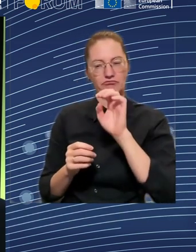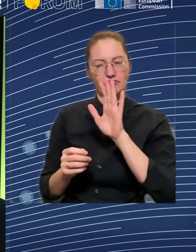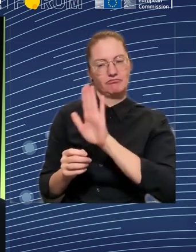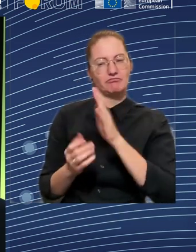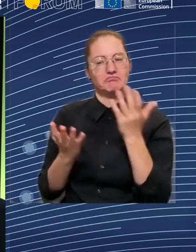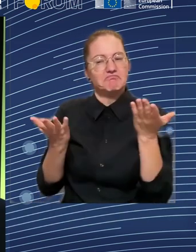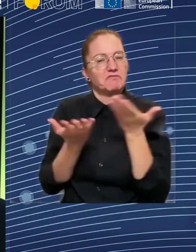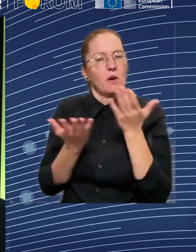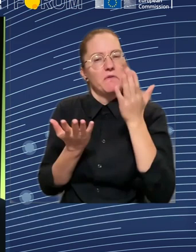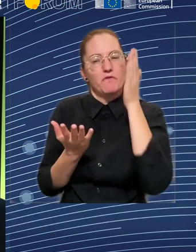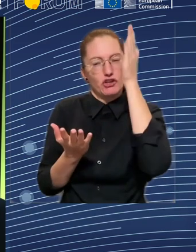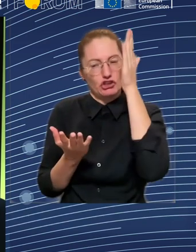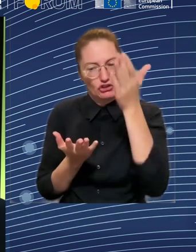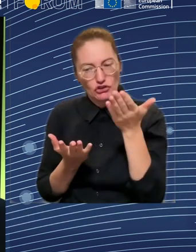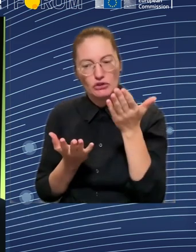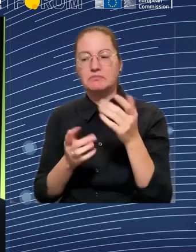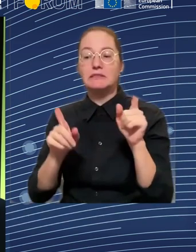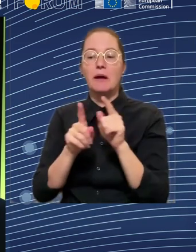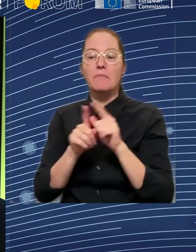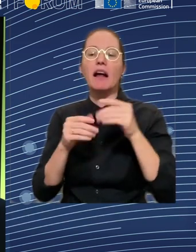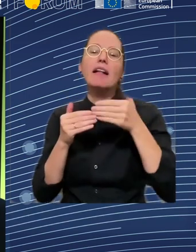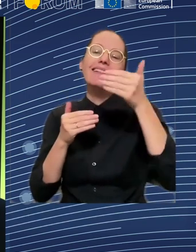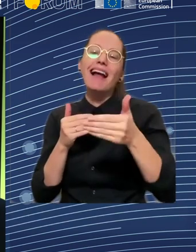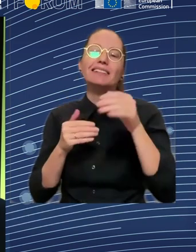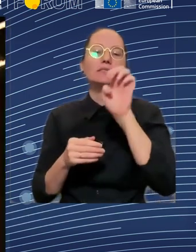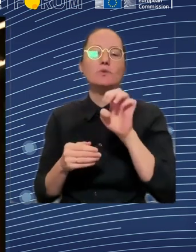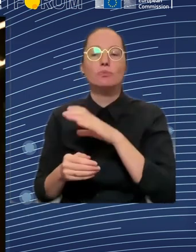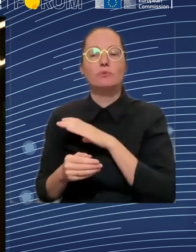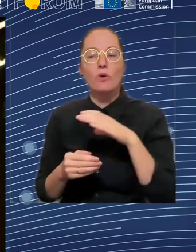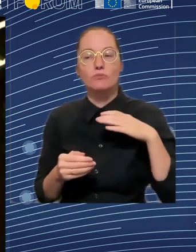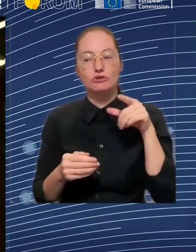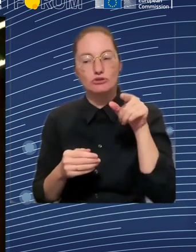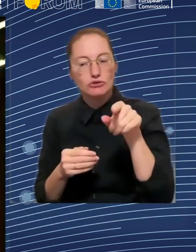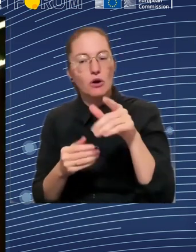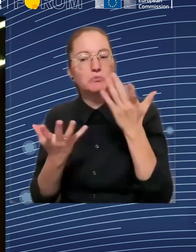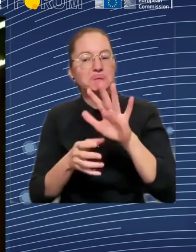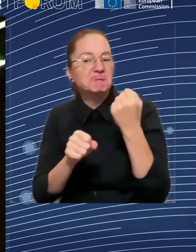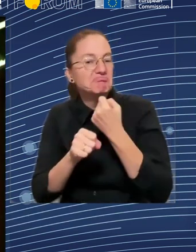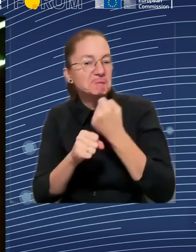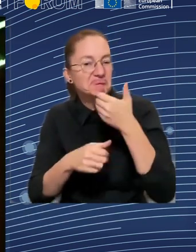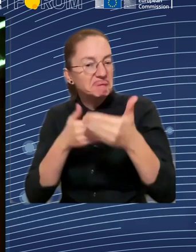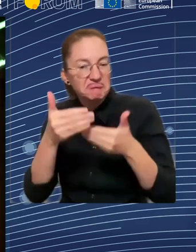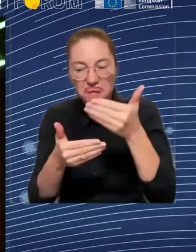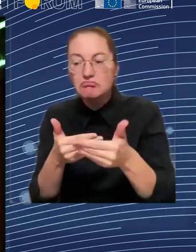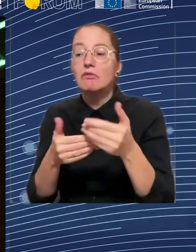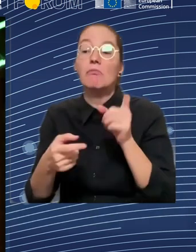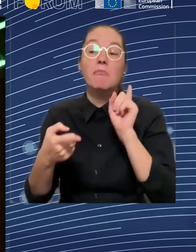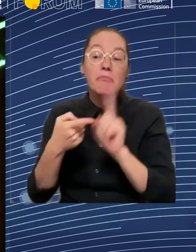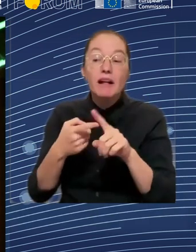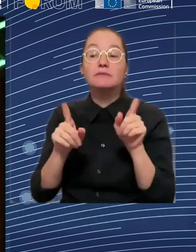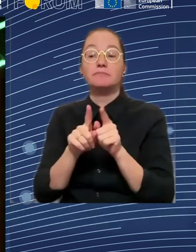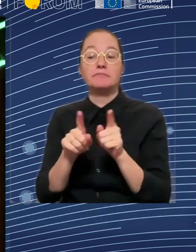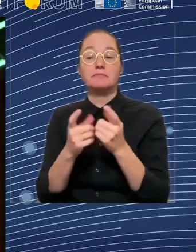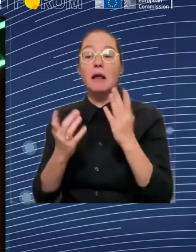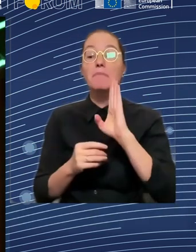for the Commission. We will outsource some of the work to you. But if you can answer it in a general way, Gerrit, what do you think the